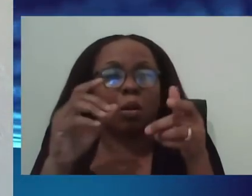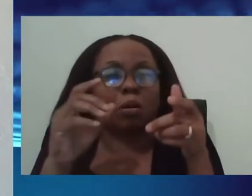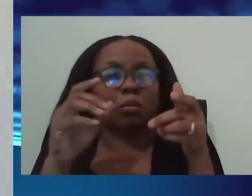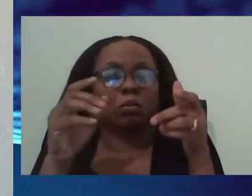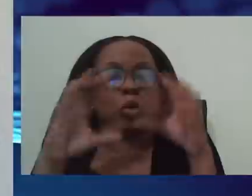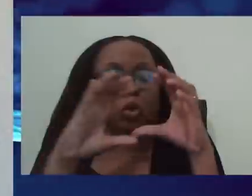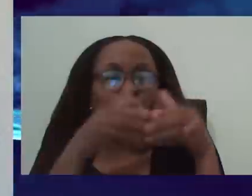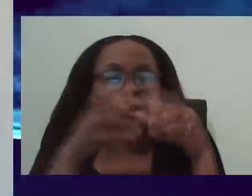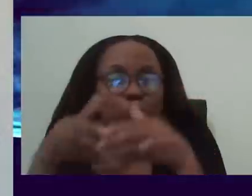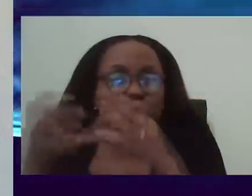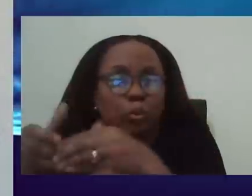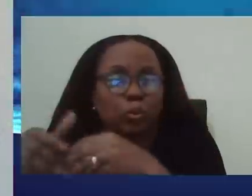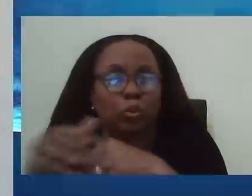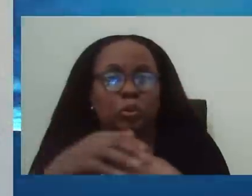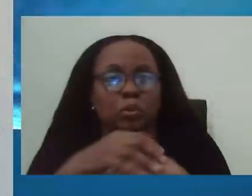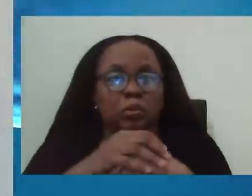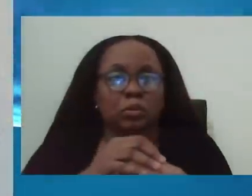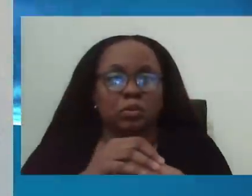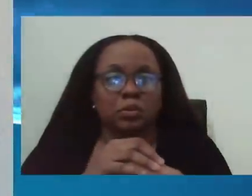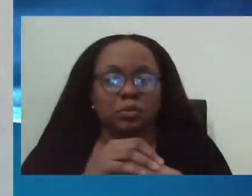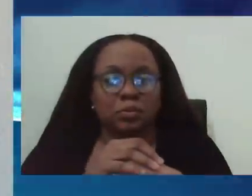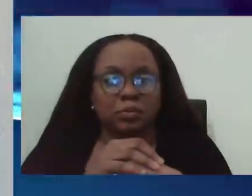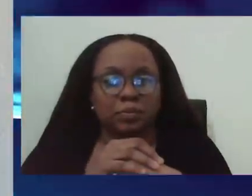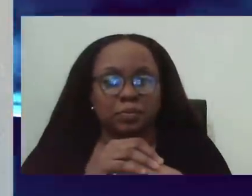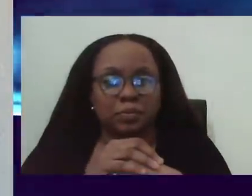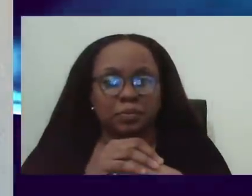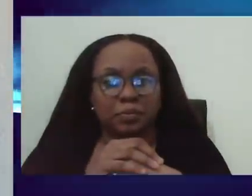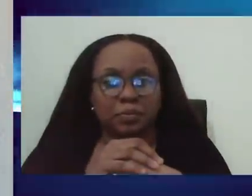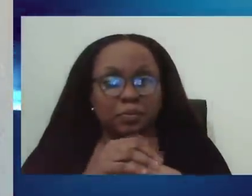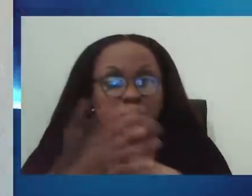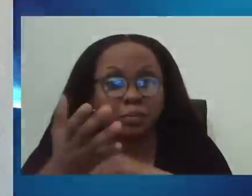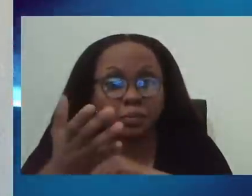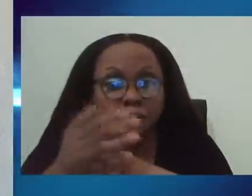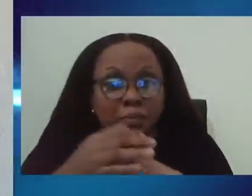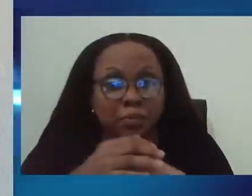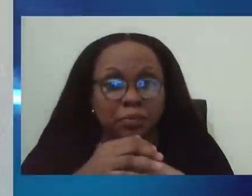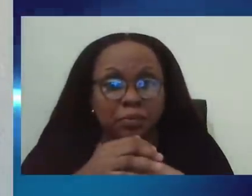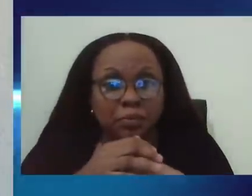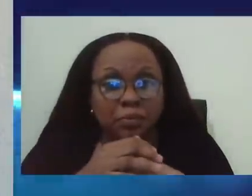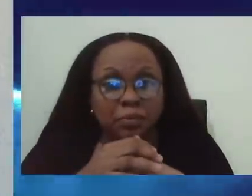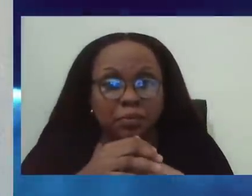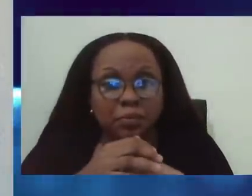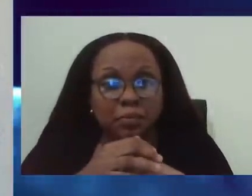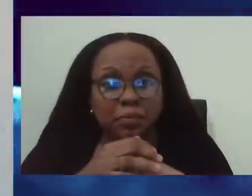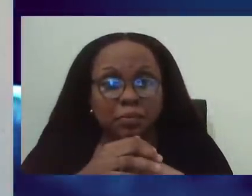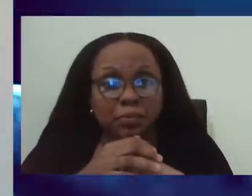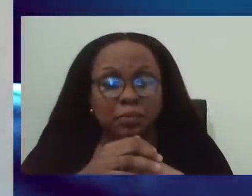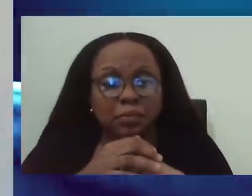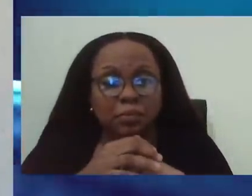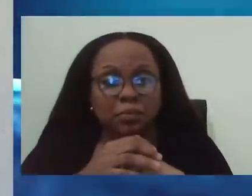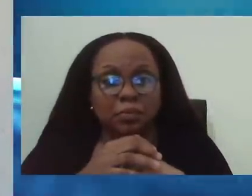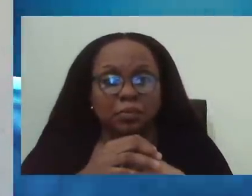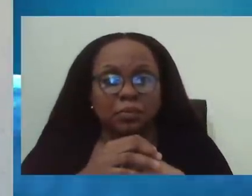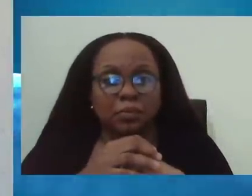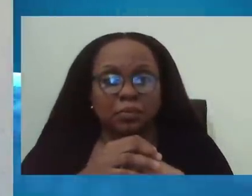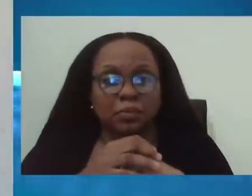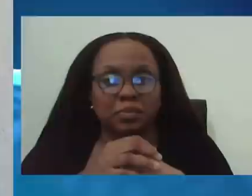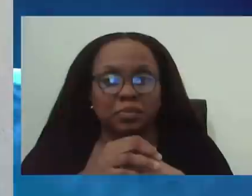are you on the question of... make a... Sorry. Go ahead. Ruthie. I do want to make the